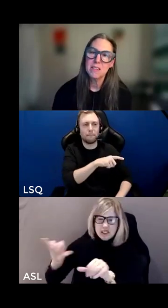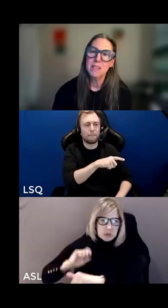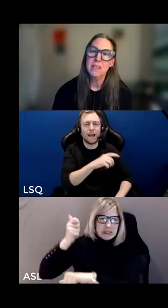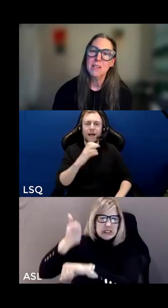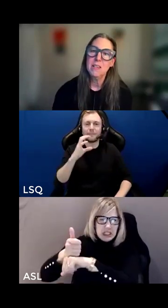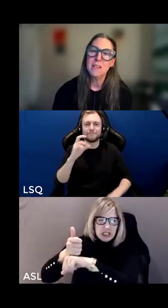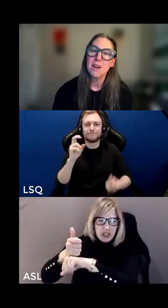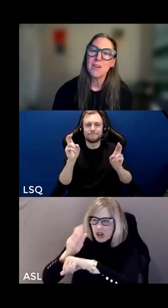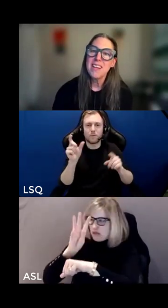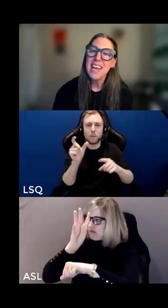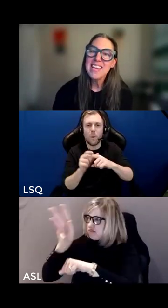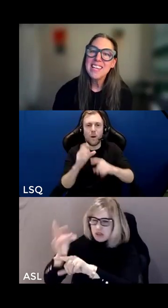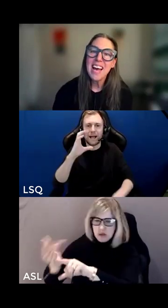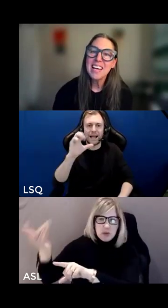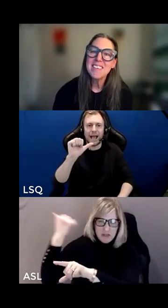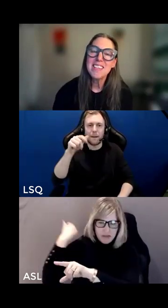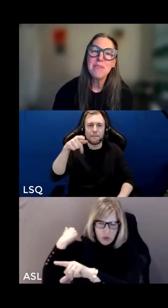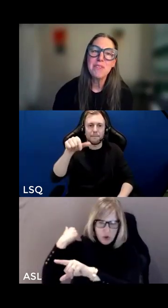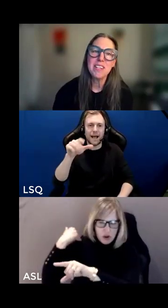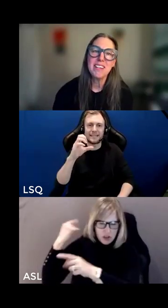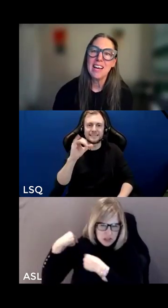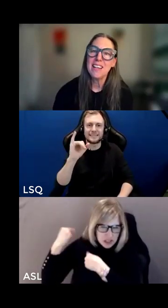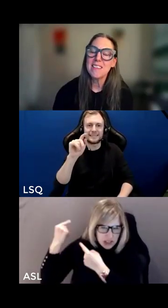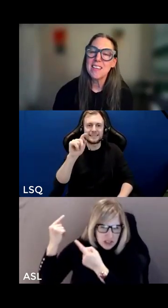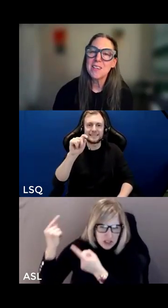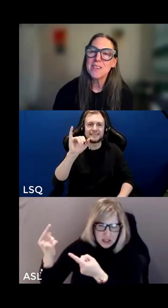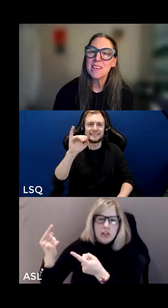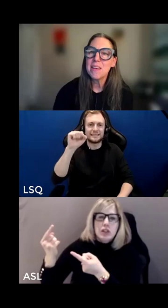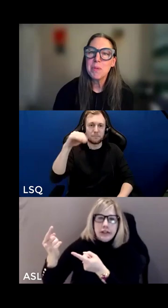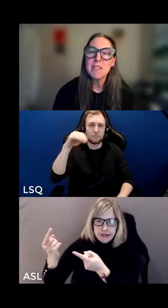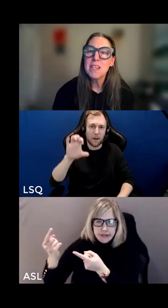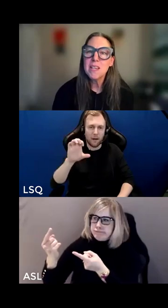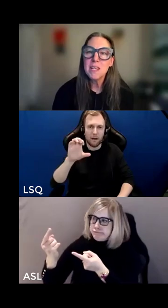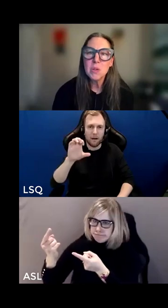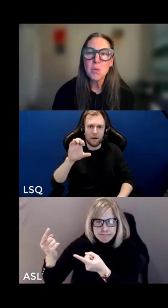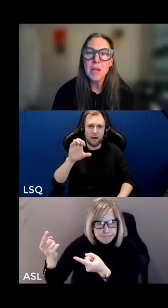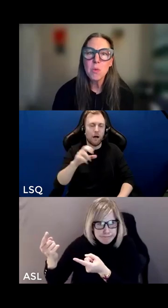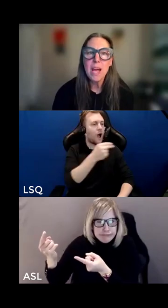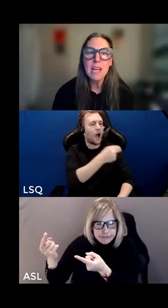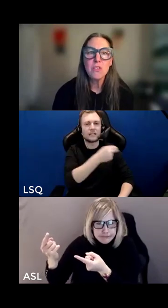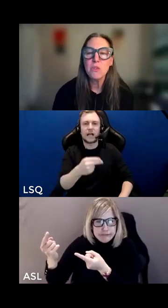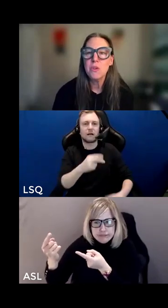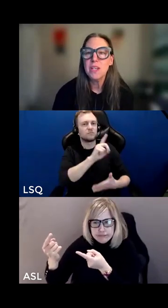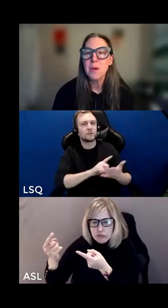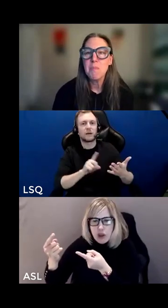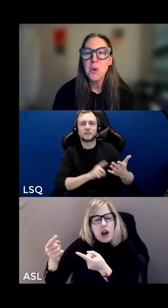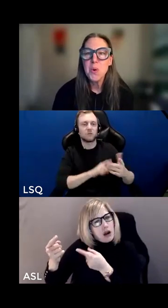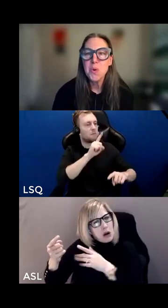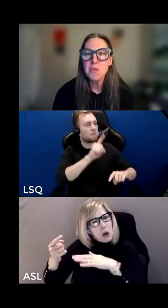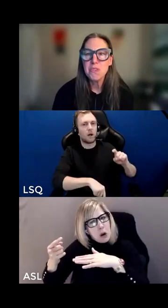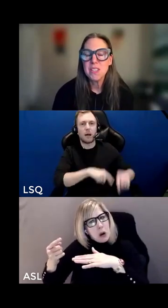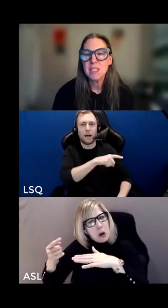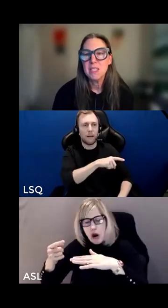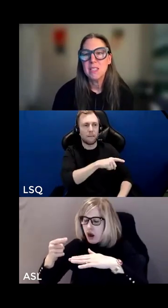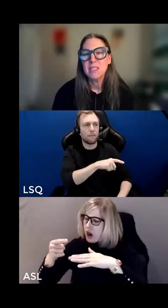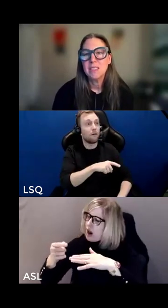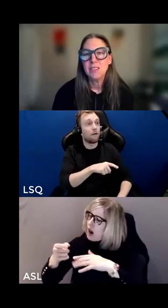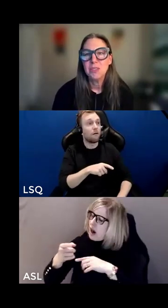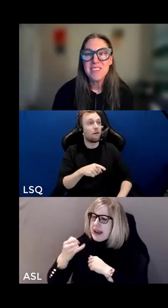that are taken as given that there is a particular right way to move